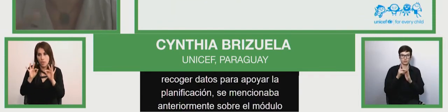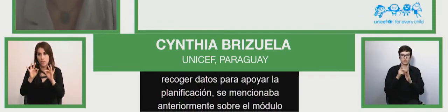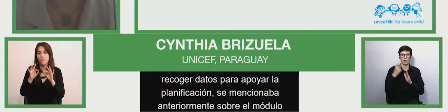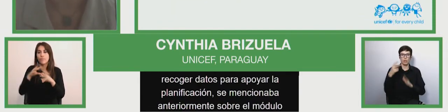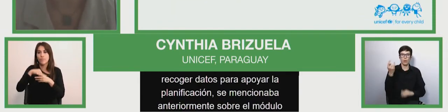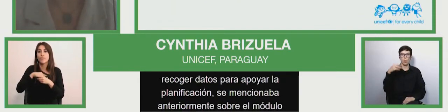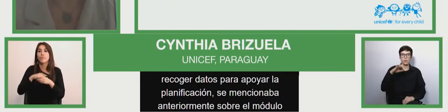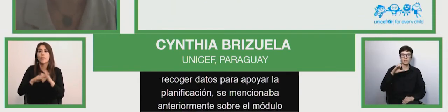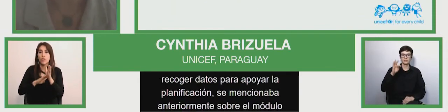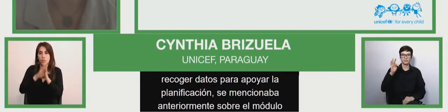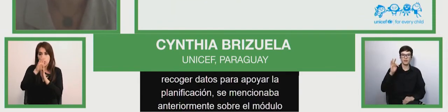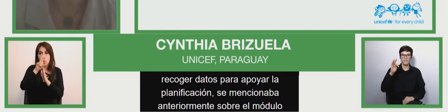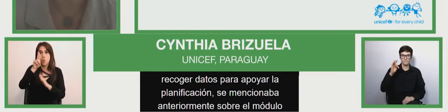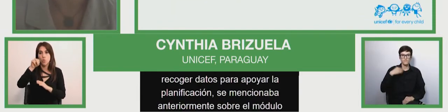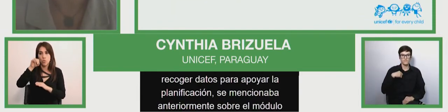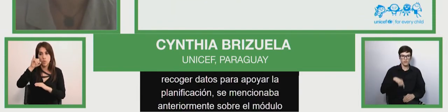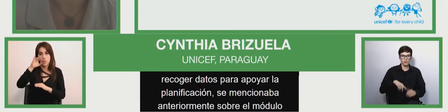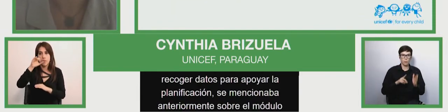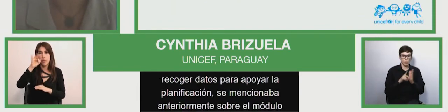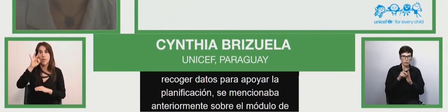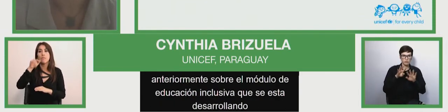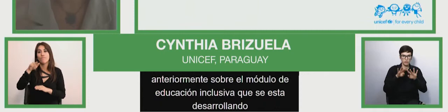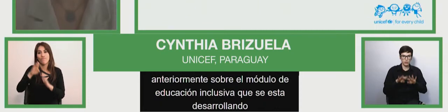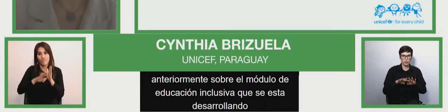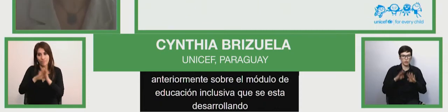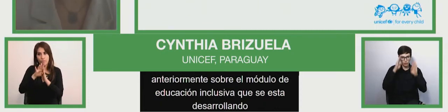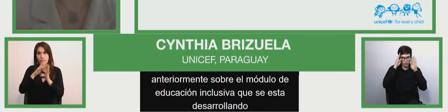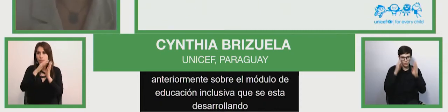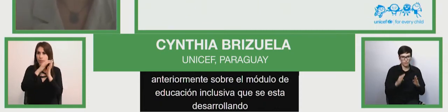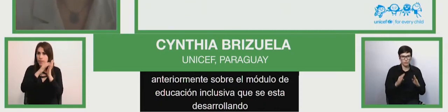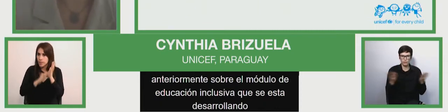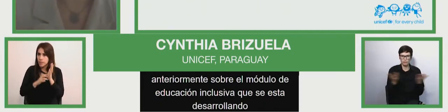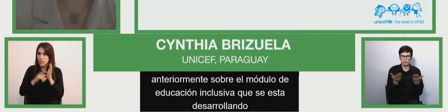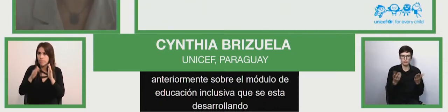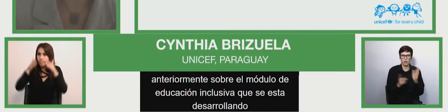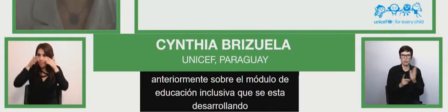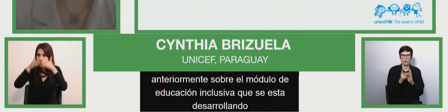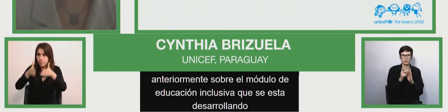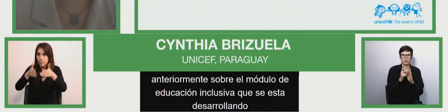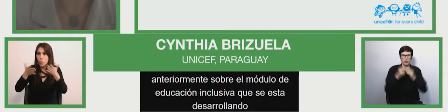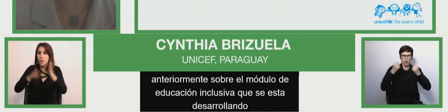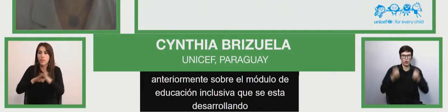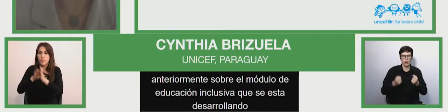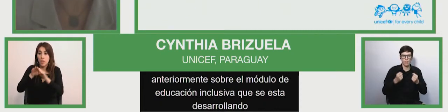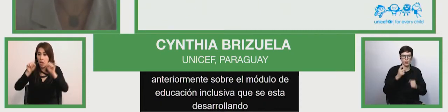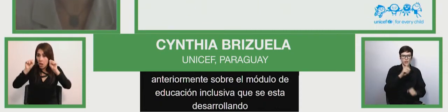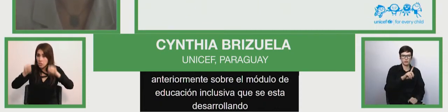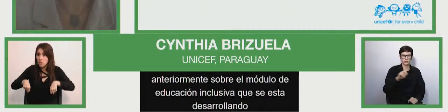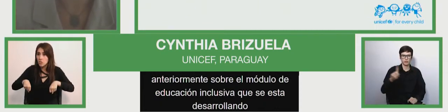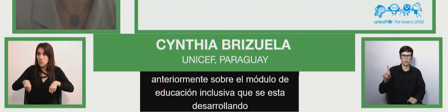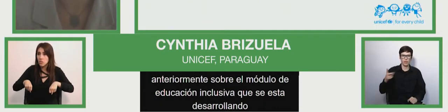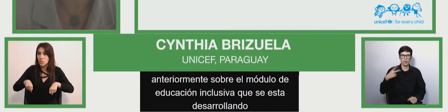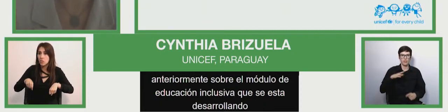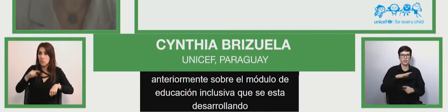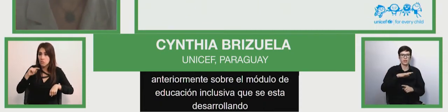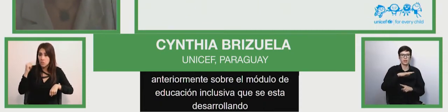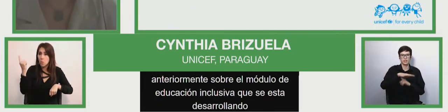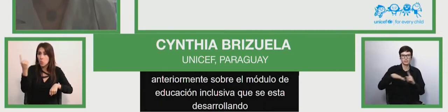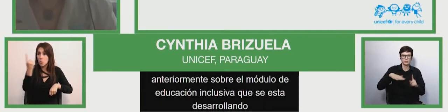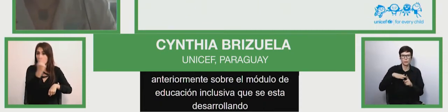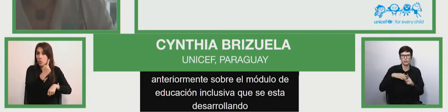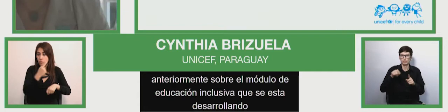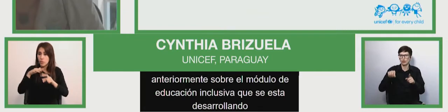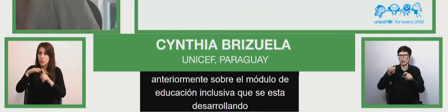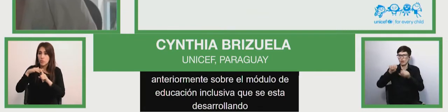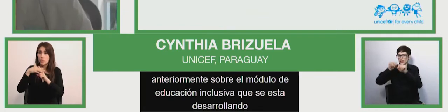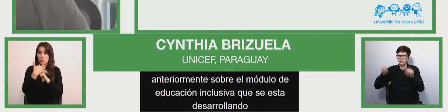which has has a focus on the development of capacities within the system but also there's